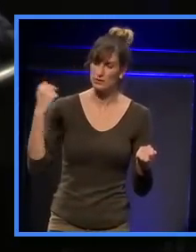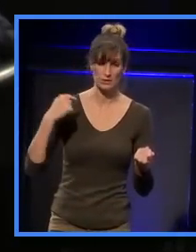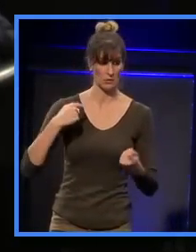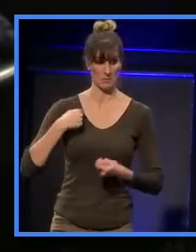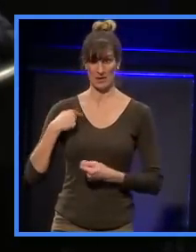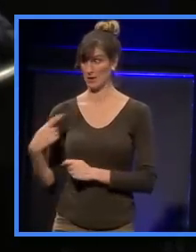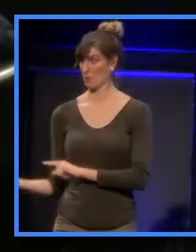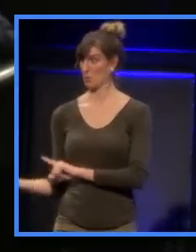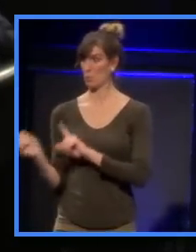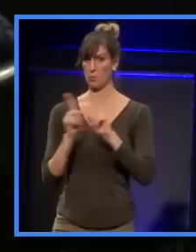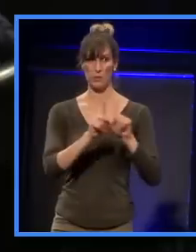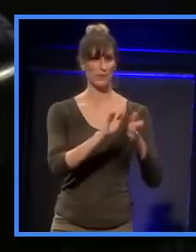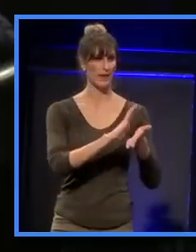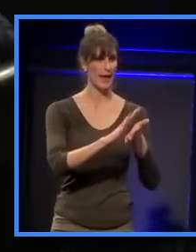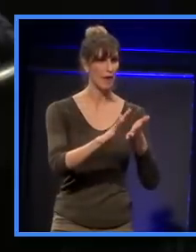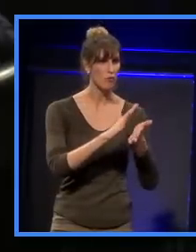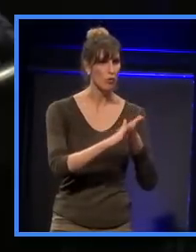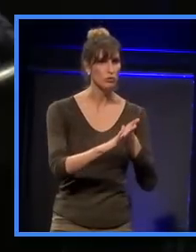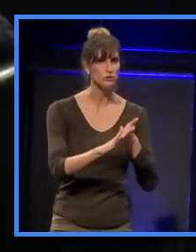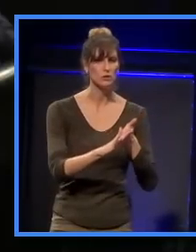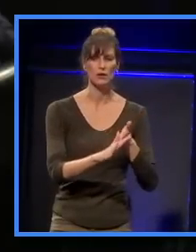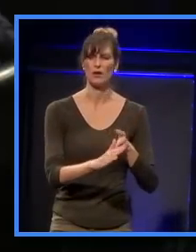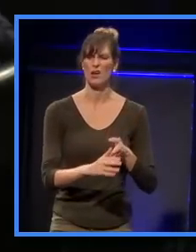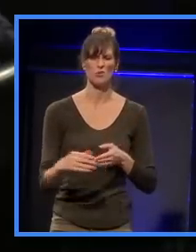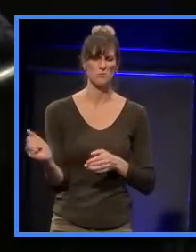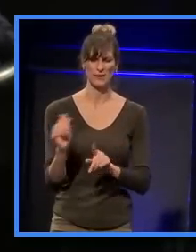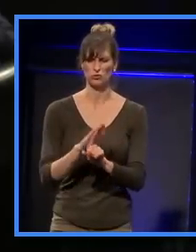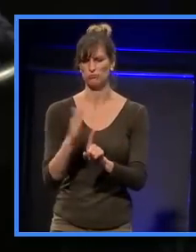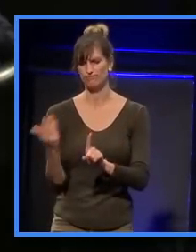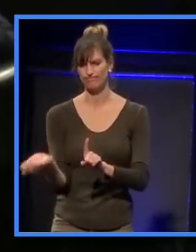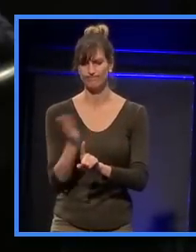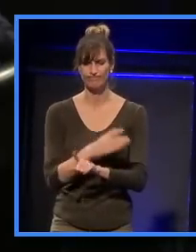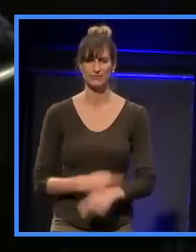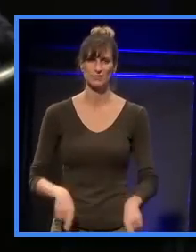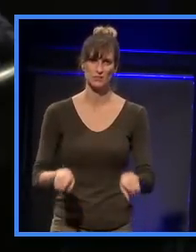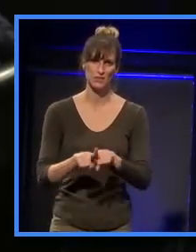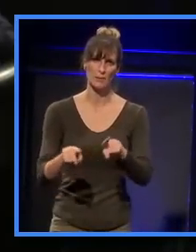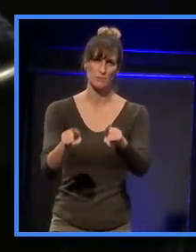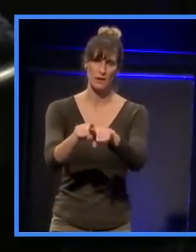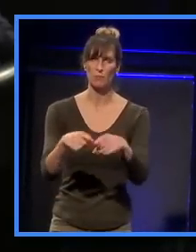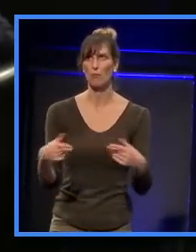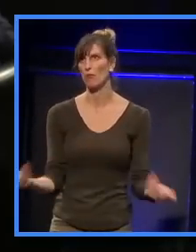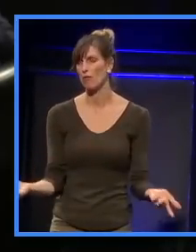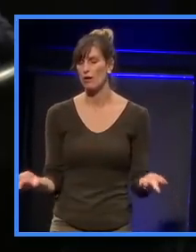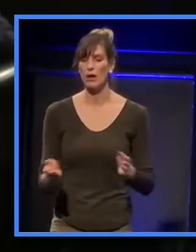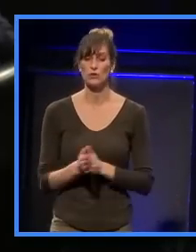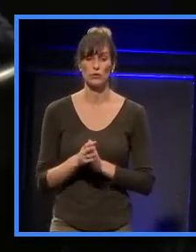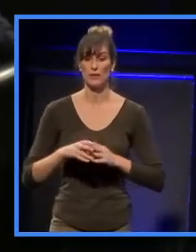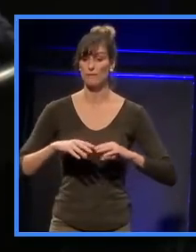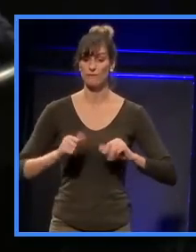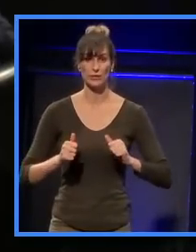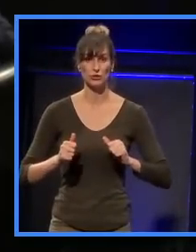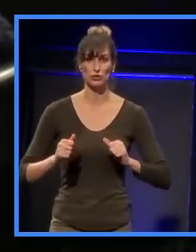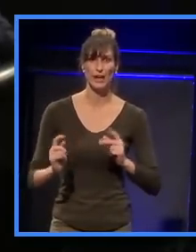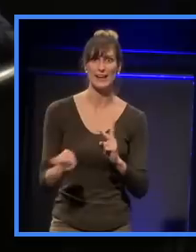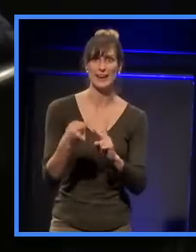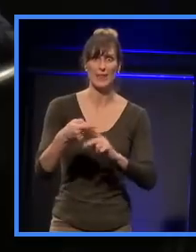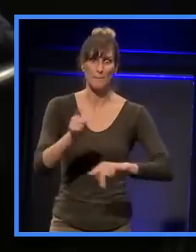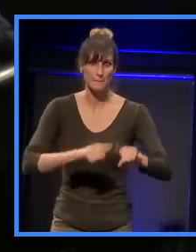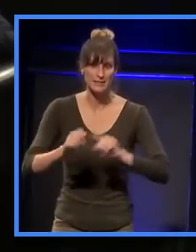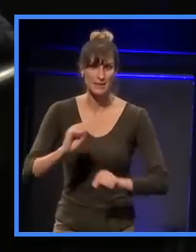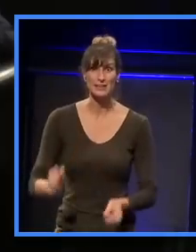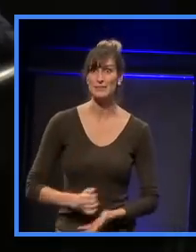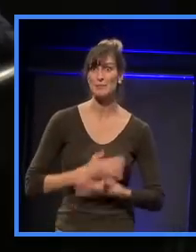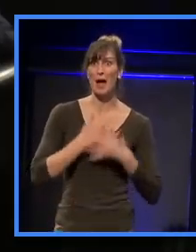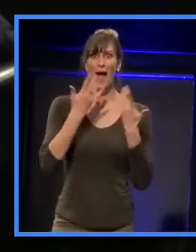Harold, and we'd go down again, and it was all gone back to symmetry and whatever. And then we'd have another inspirational meeting, get it all going, and it would go all over the place. And then